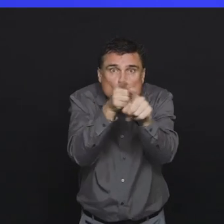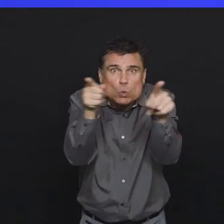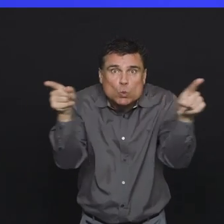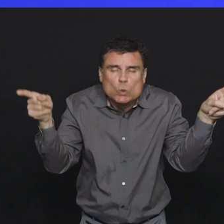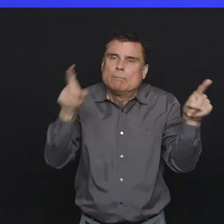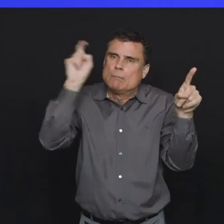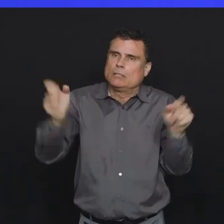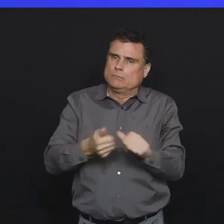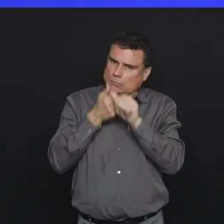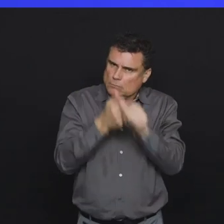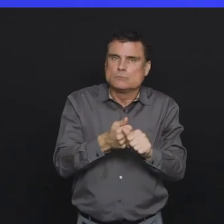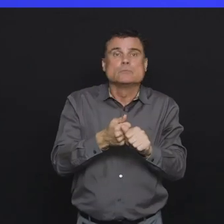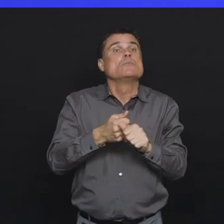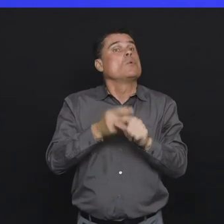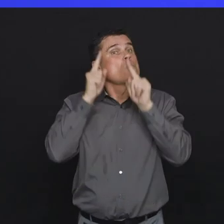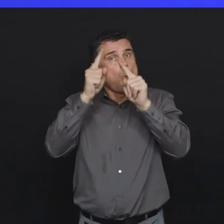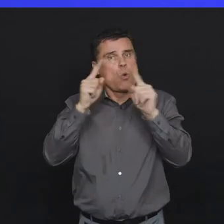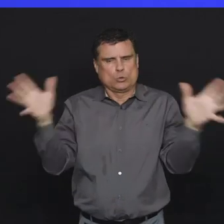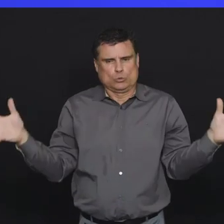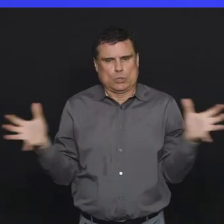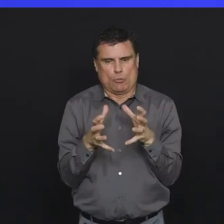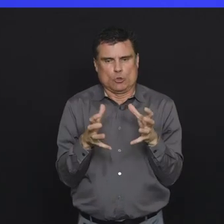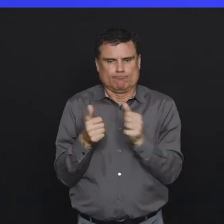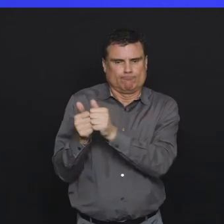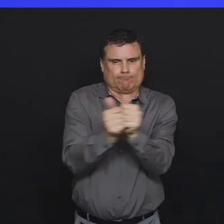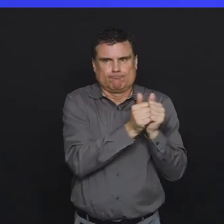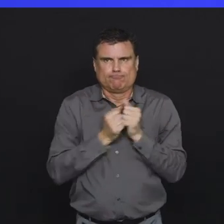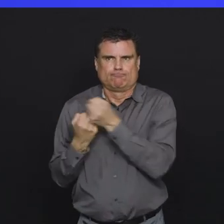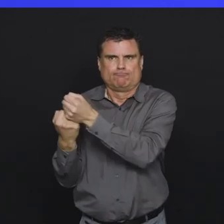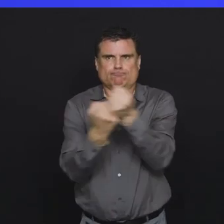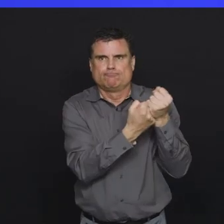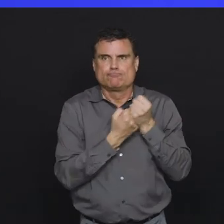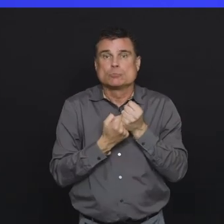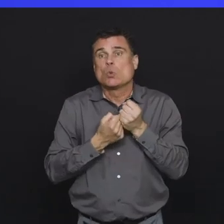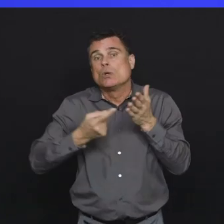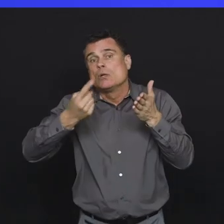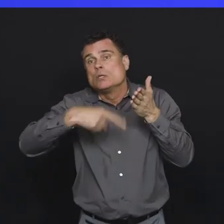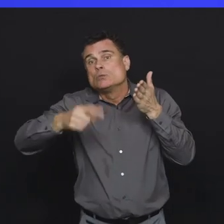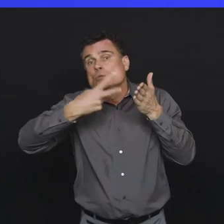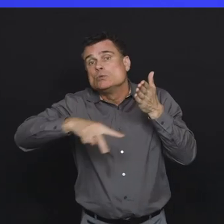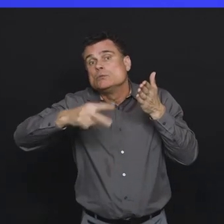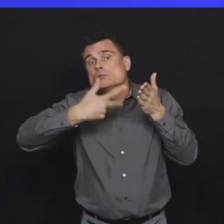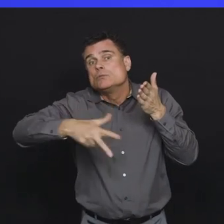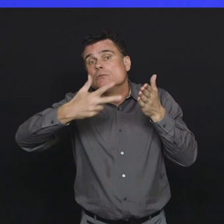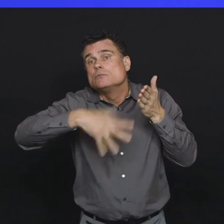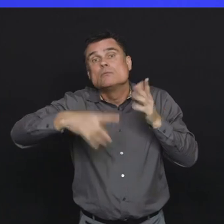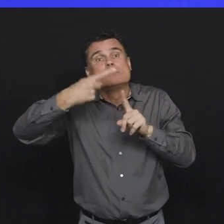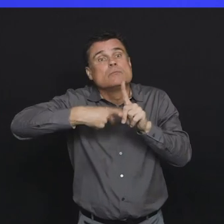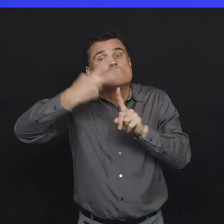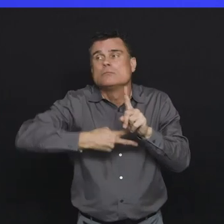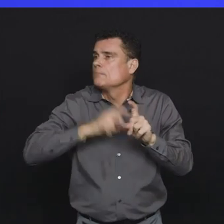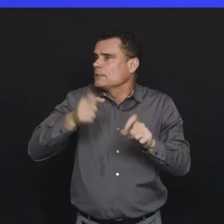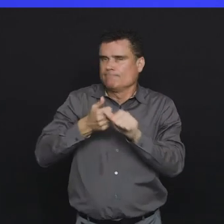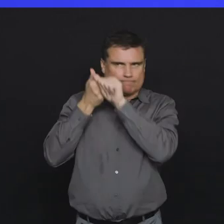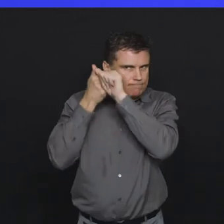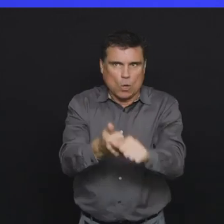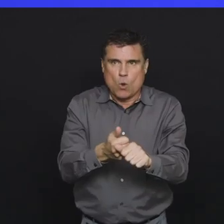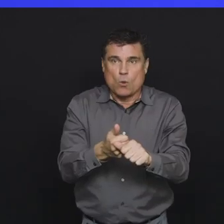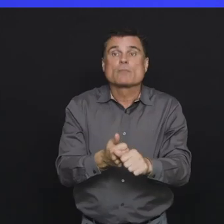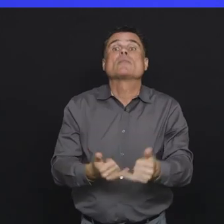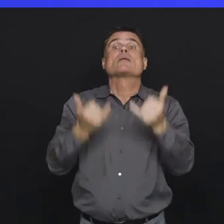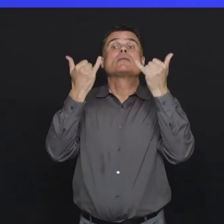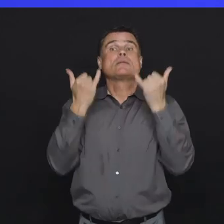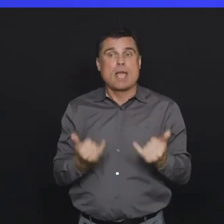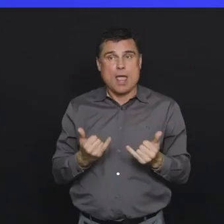to the better. 100 percent all in. That's how we deal together with COVID-19 in the coming weeks, days, and weeks, and